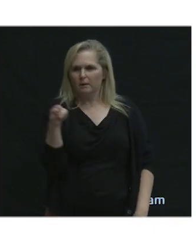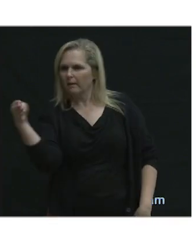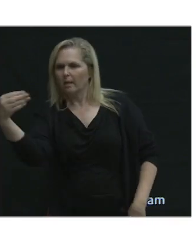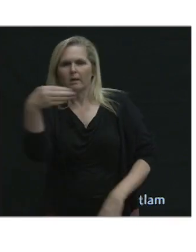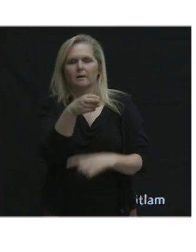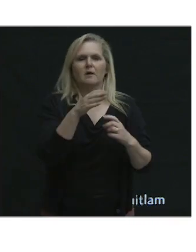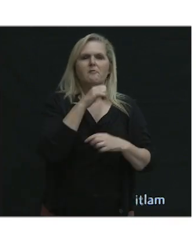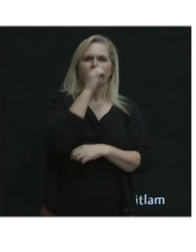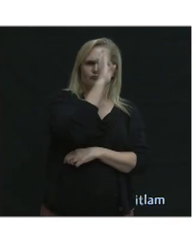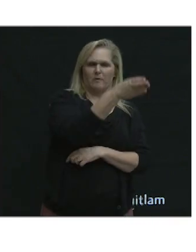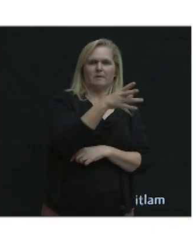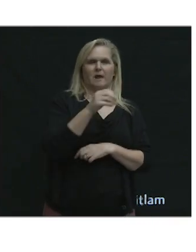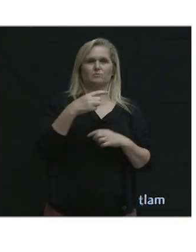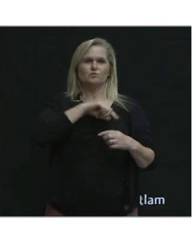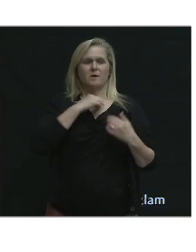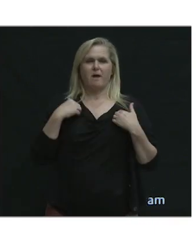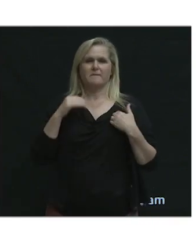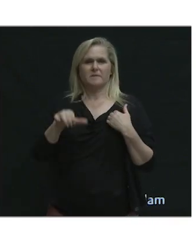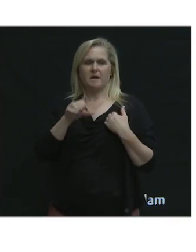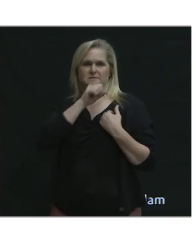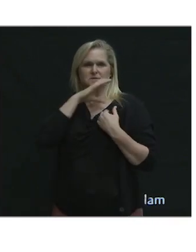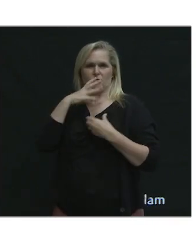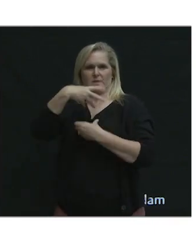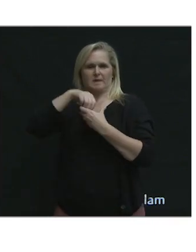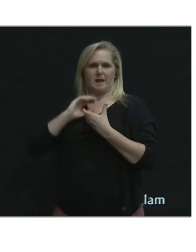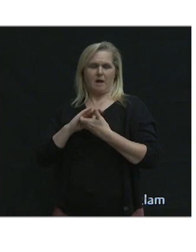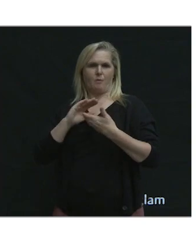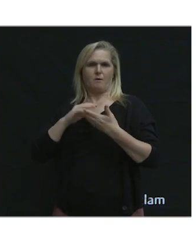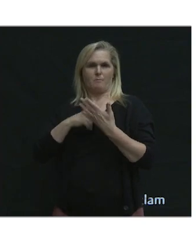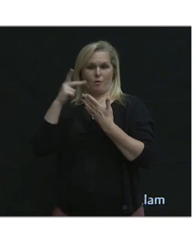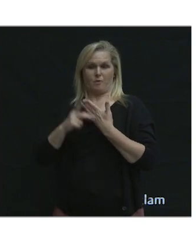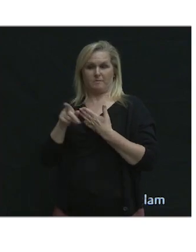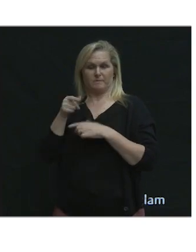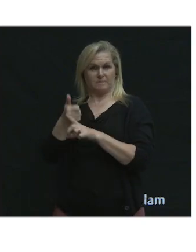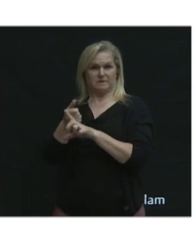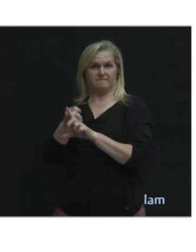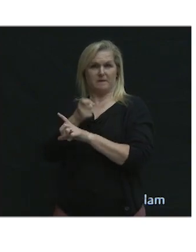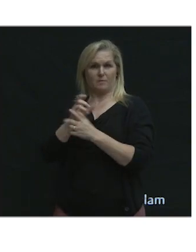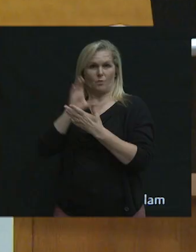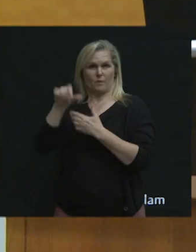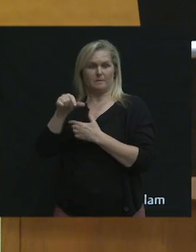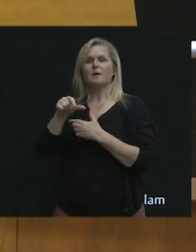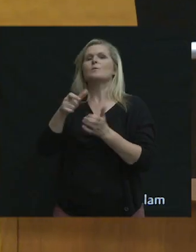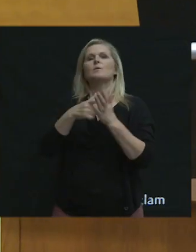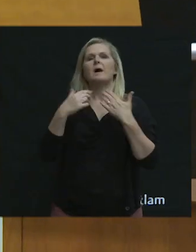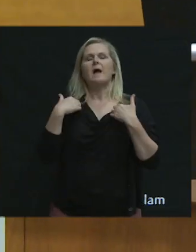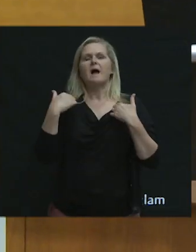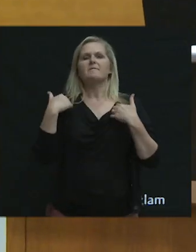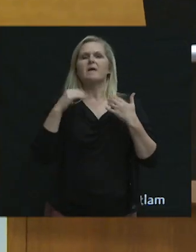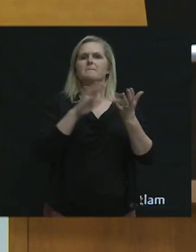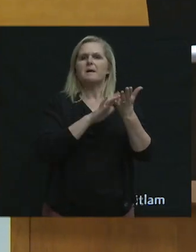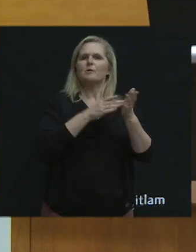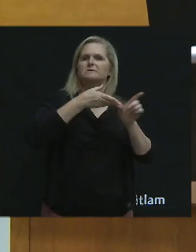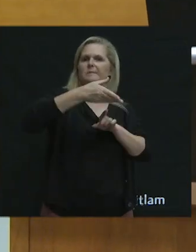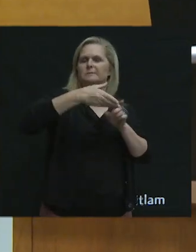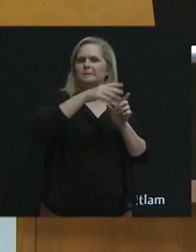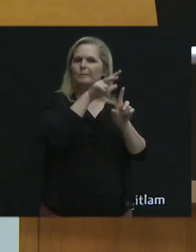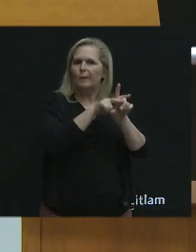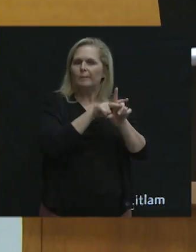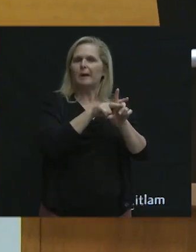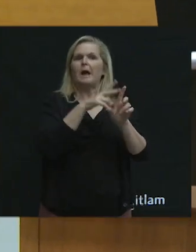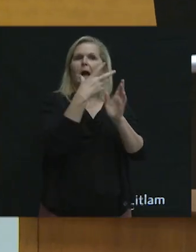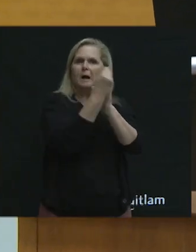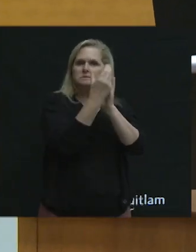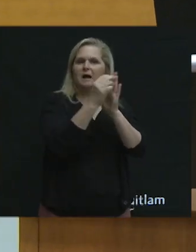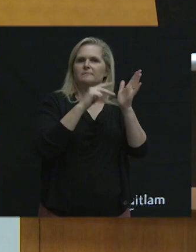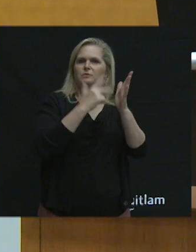senior in the program from Kukitlam who needed to go to a specialist appointment outside of the Tri-Cities. Her